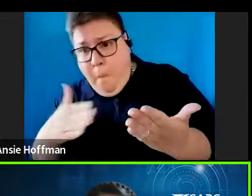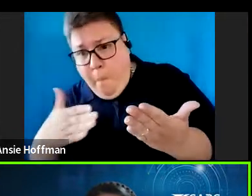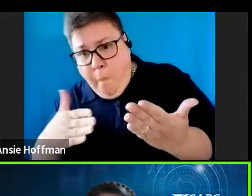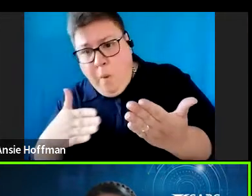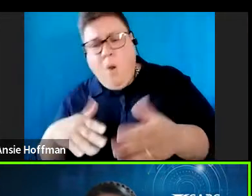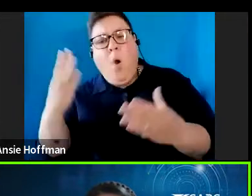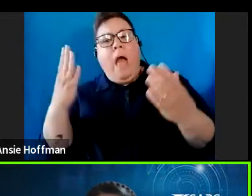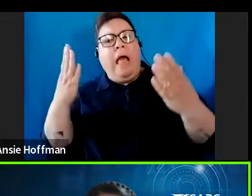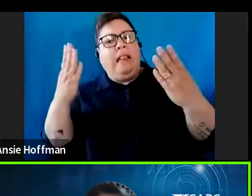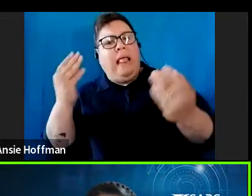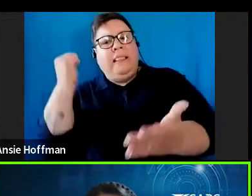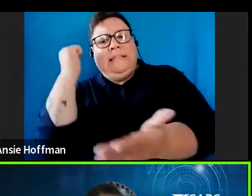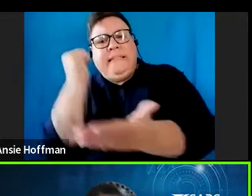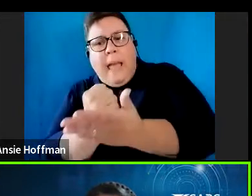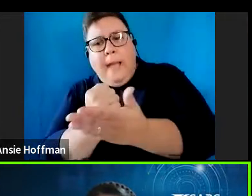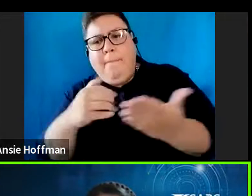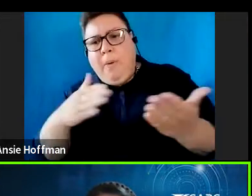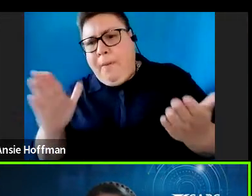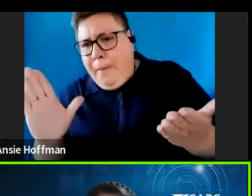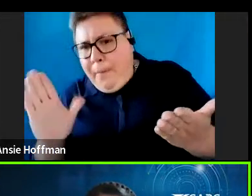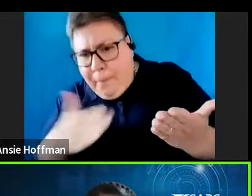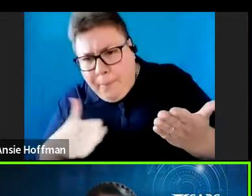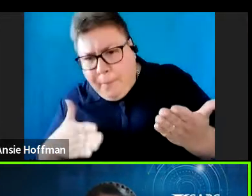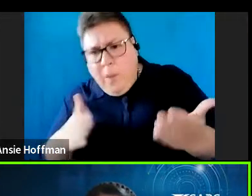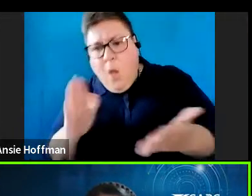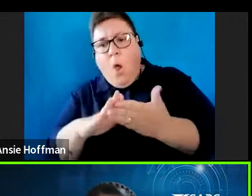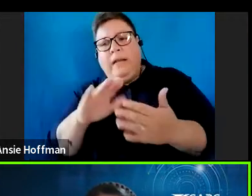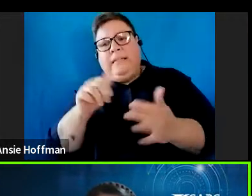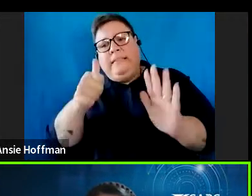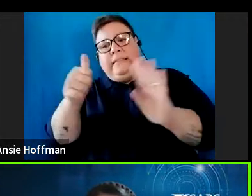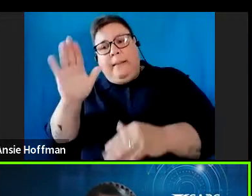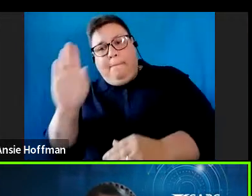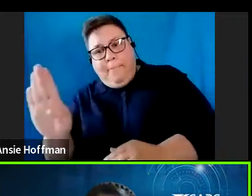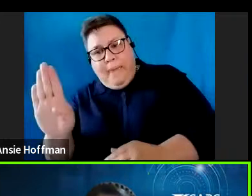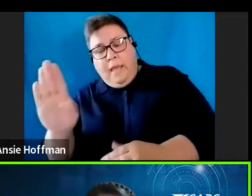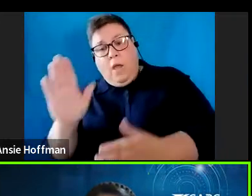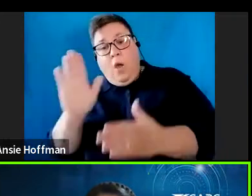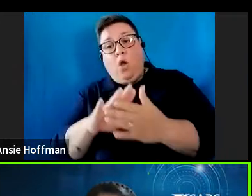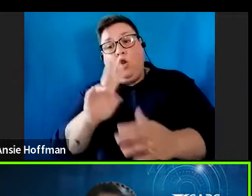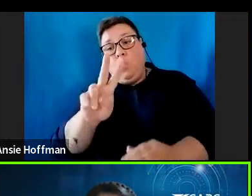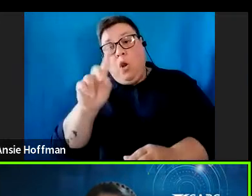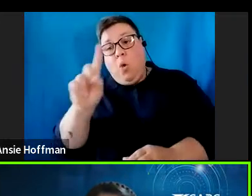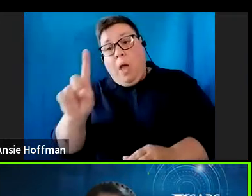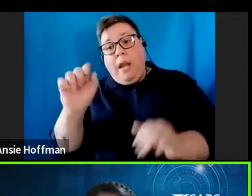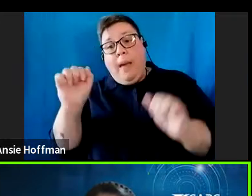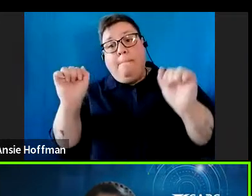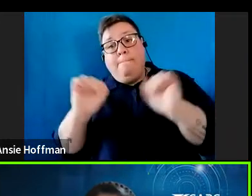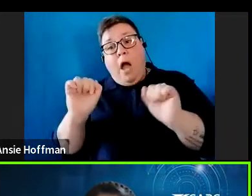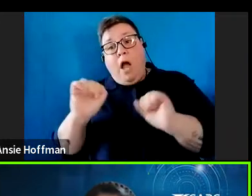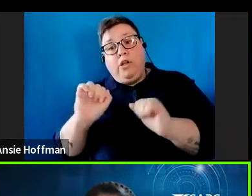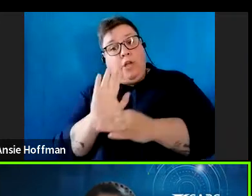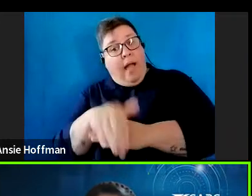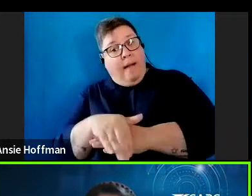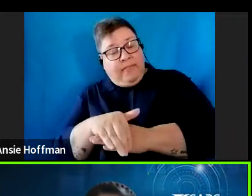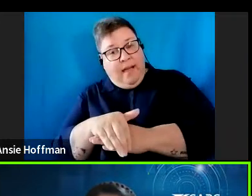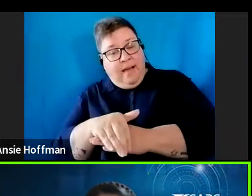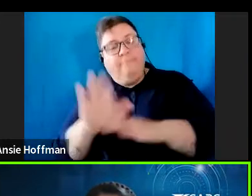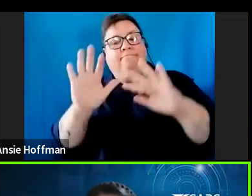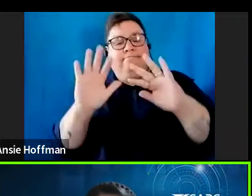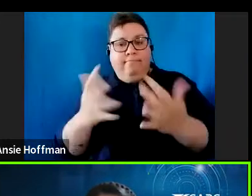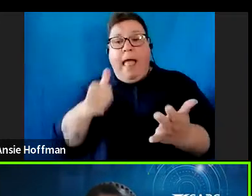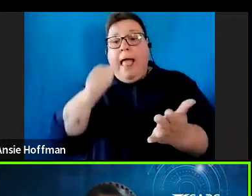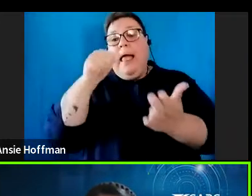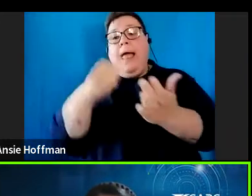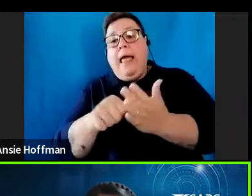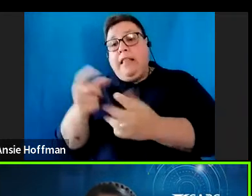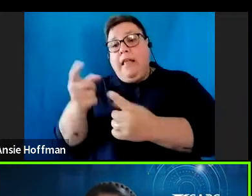stamp on the MP336B is after 1 March 2021. Or it could be, as a result, the letter from the